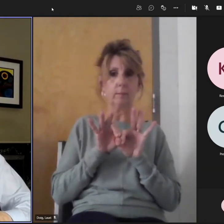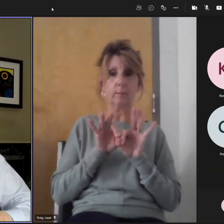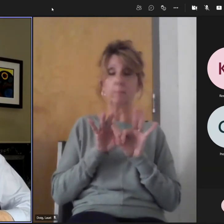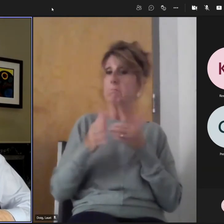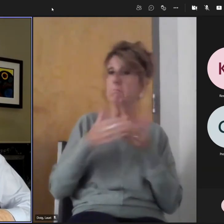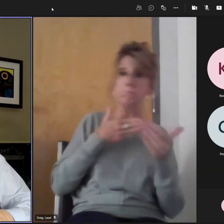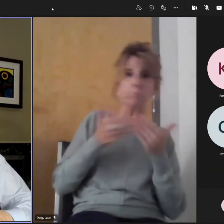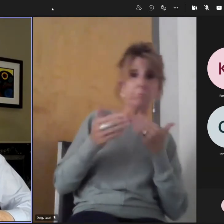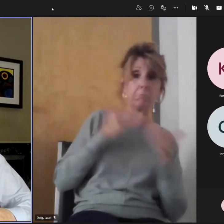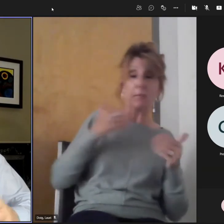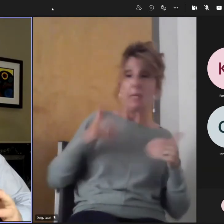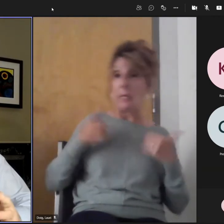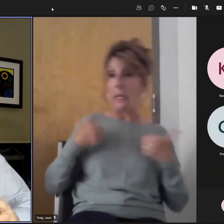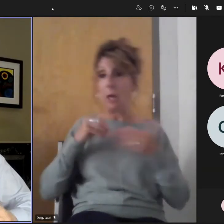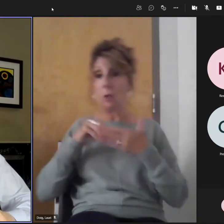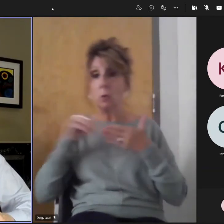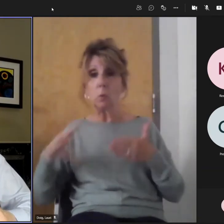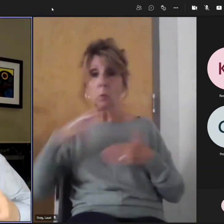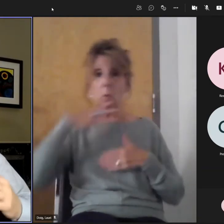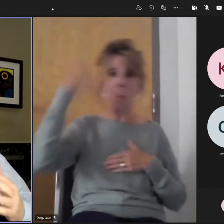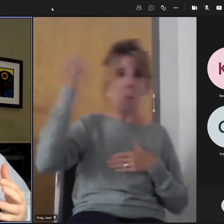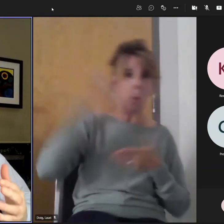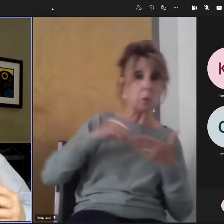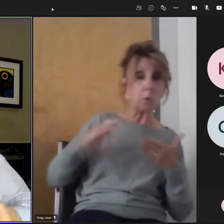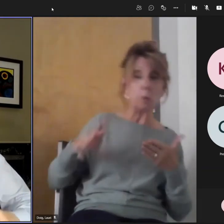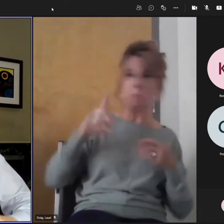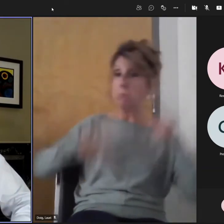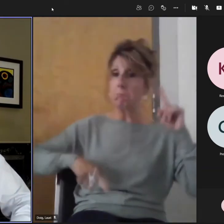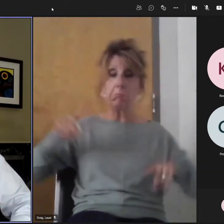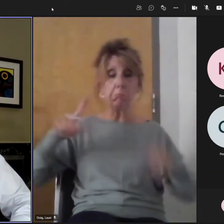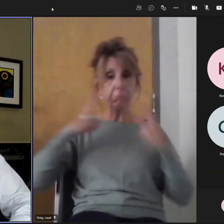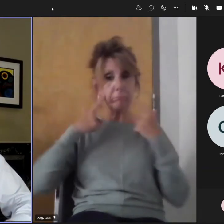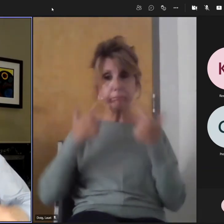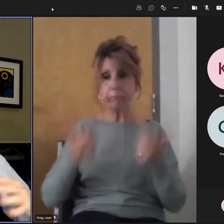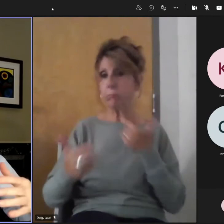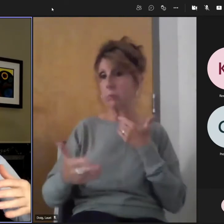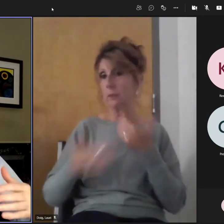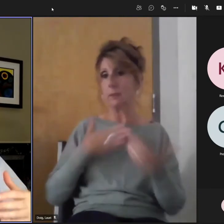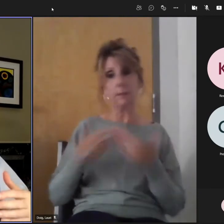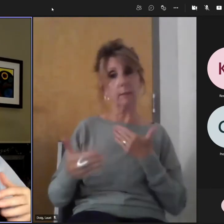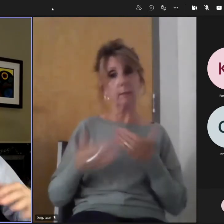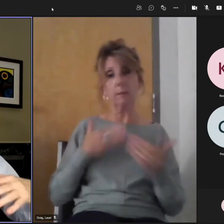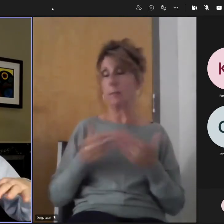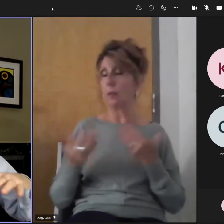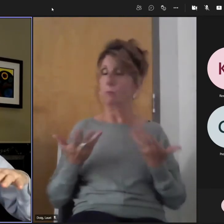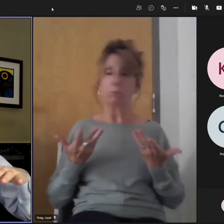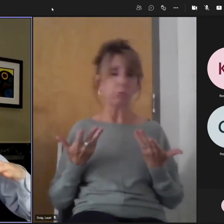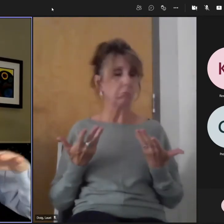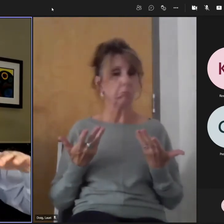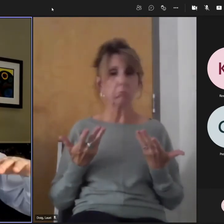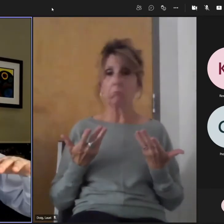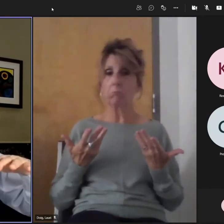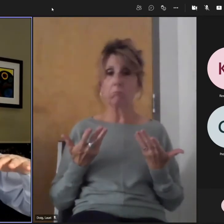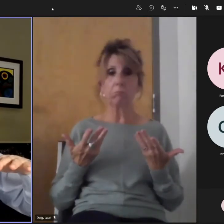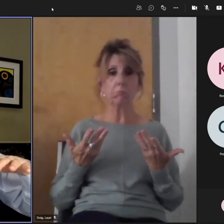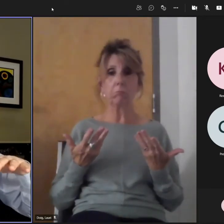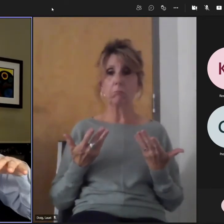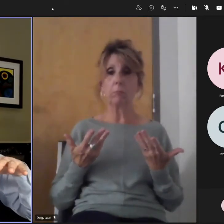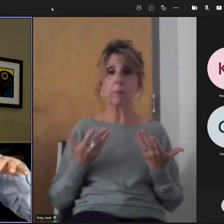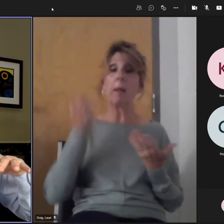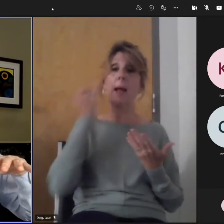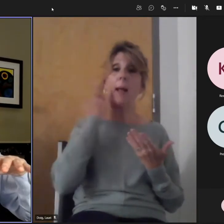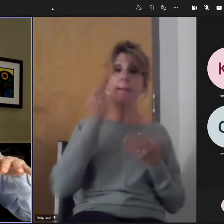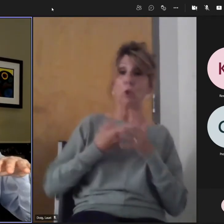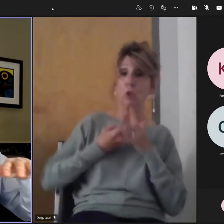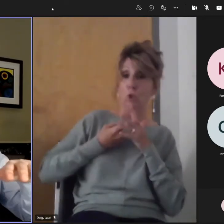young versus old students, older students. mean, you, you really have to, you, wherever you start, your